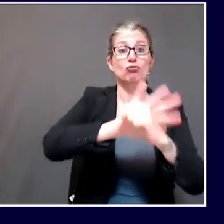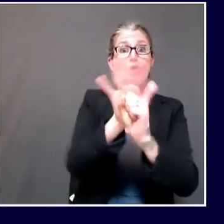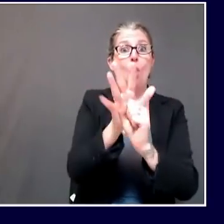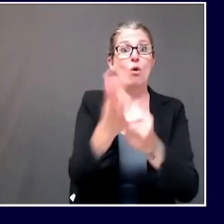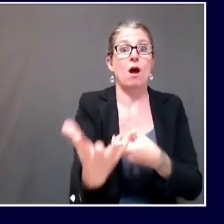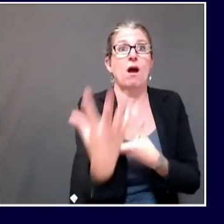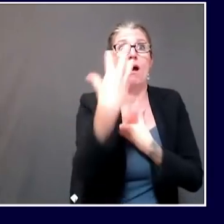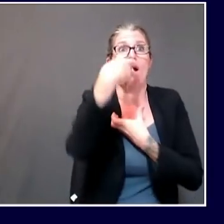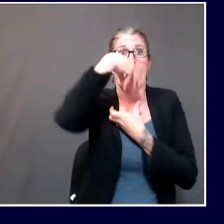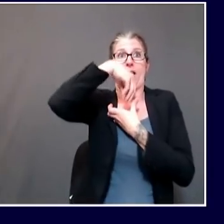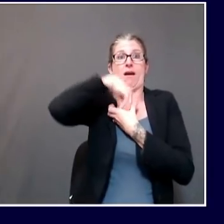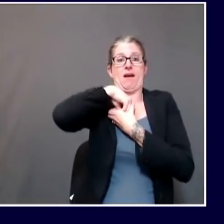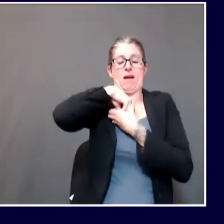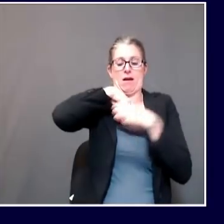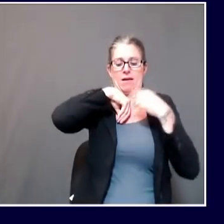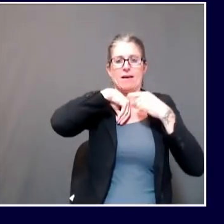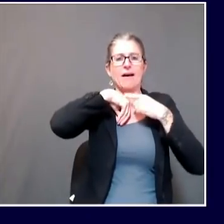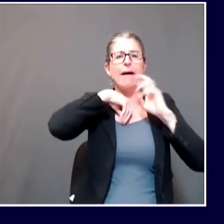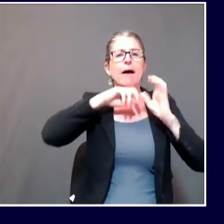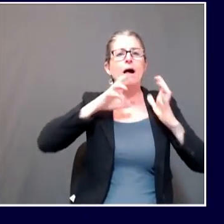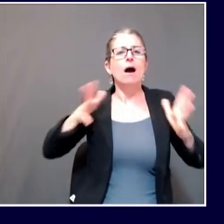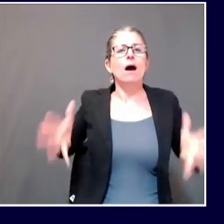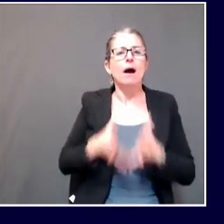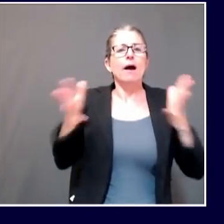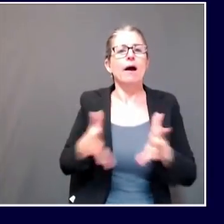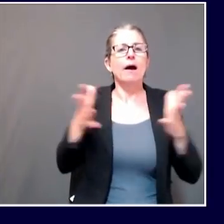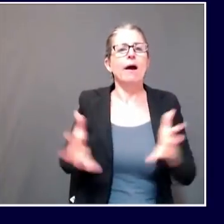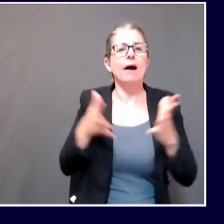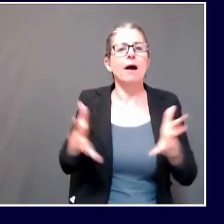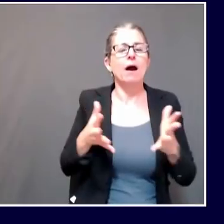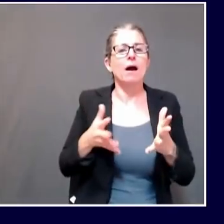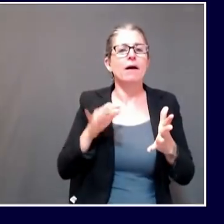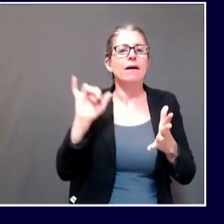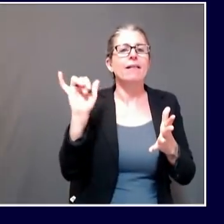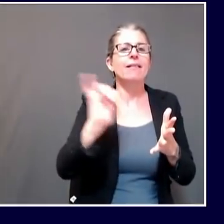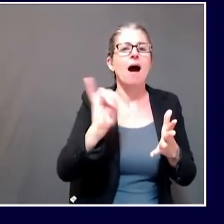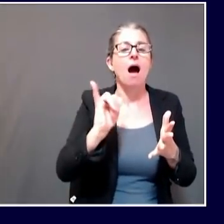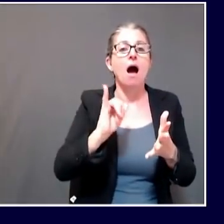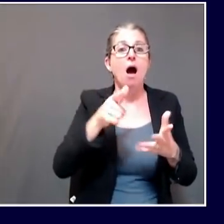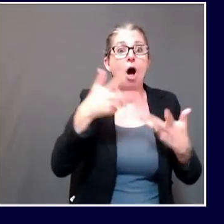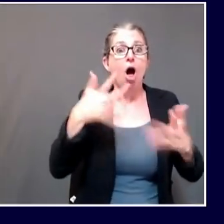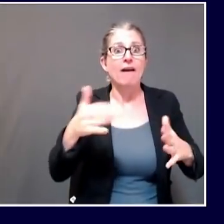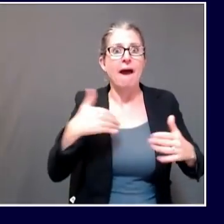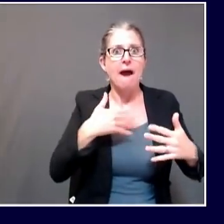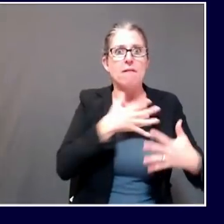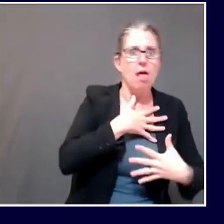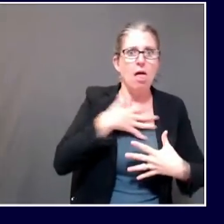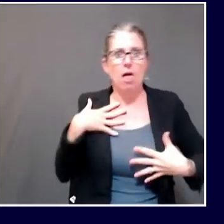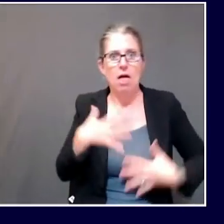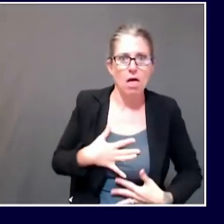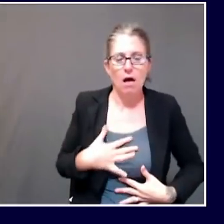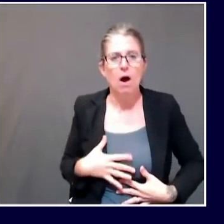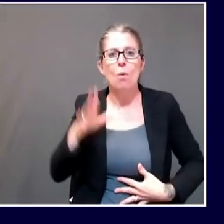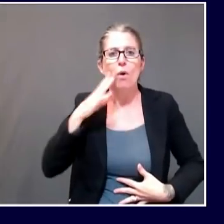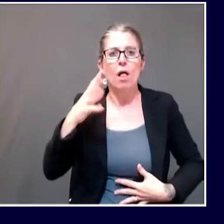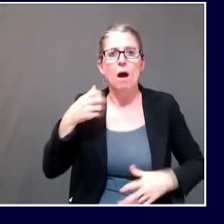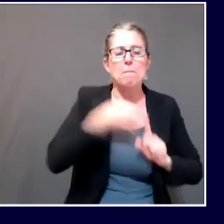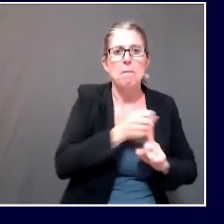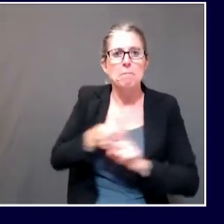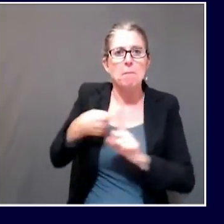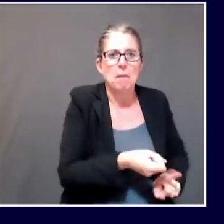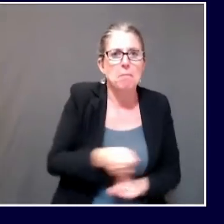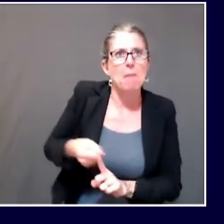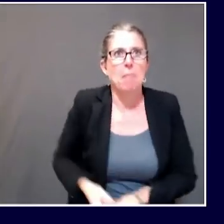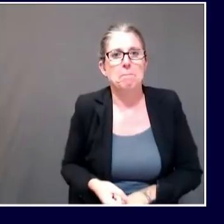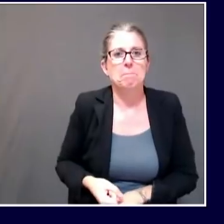or HIV. They weaken the body's immune system or their kidneys or the liver or your heart. And as a